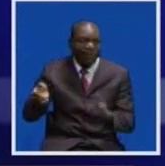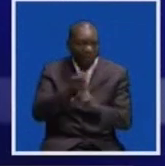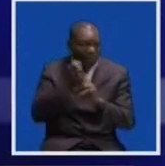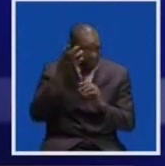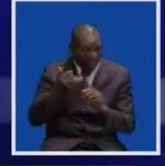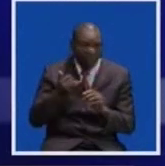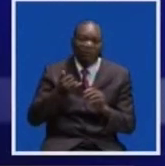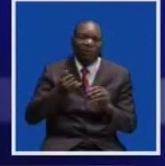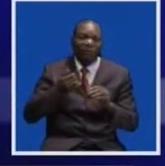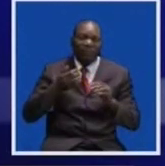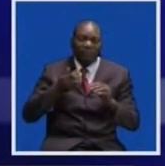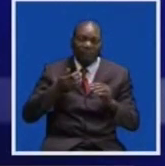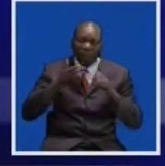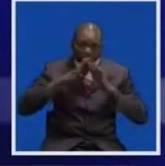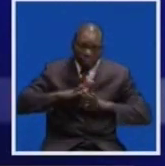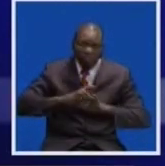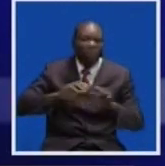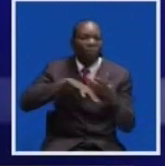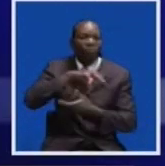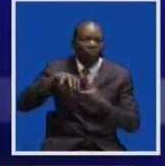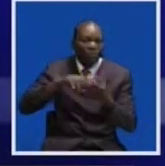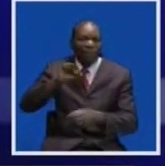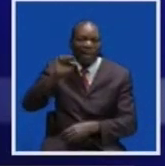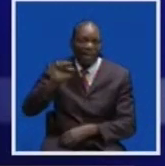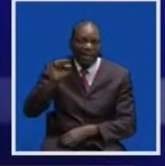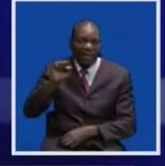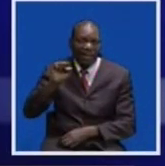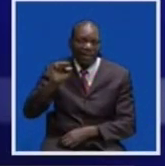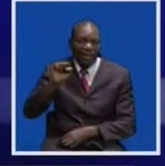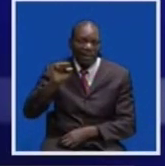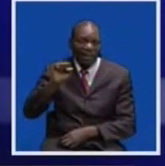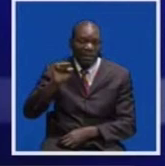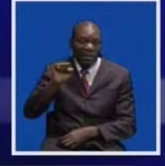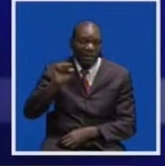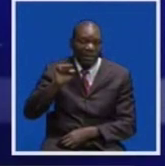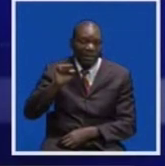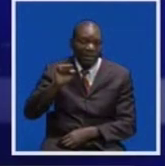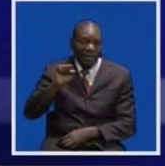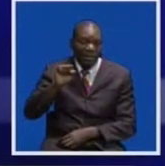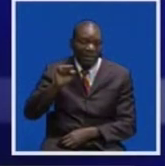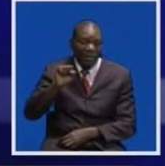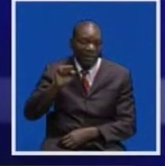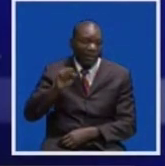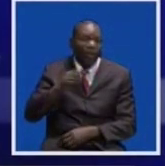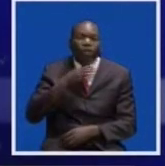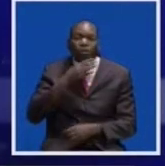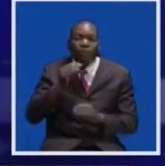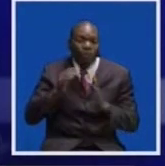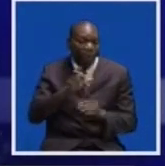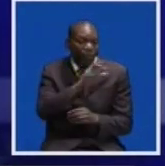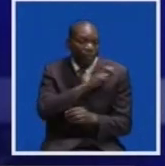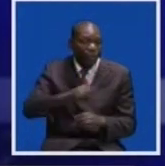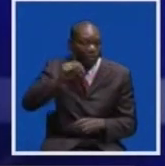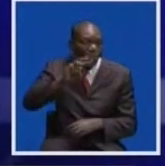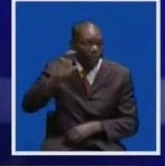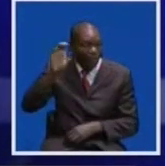Zambezi on Saturday. The news reports that northwestern province commissioner of police, Hudson Namachila, confirmed